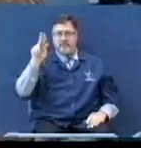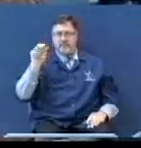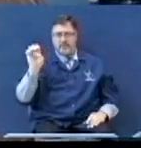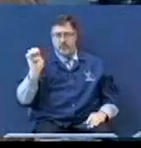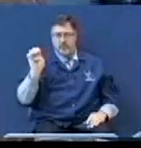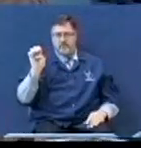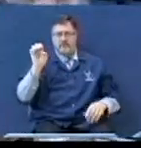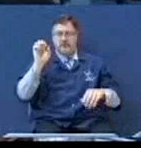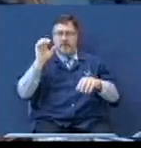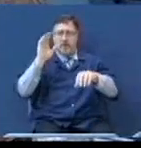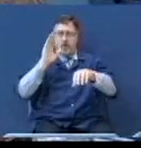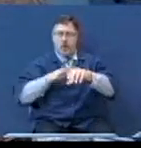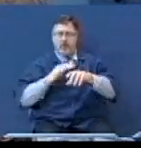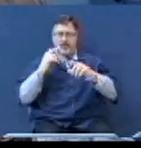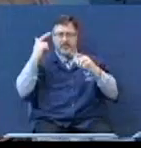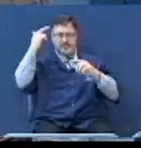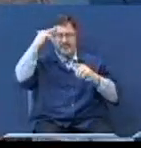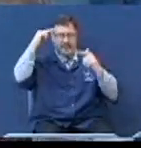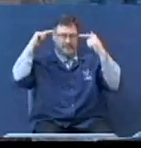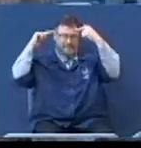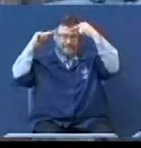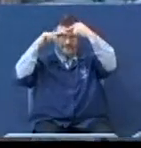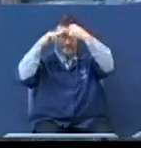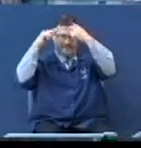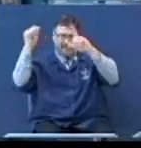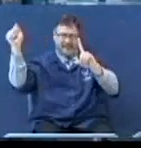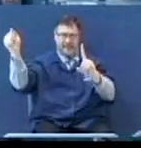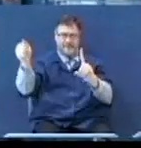gentlemen, they beat him as Isaiah said.